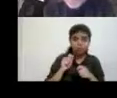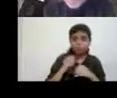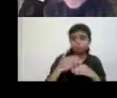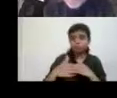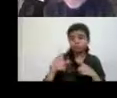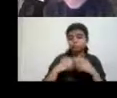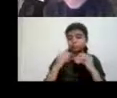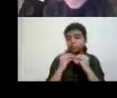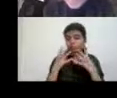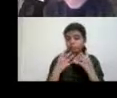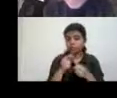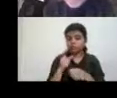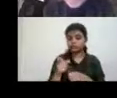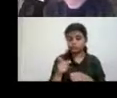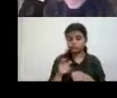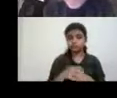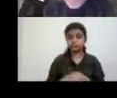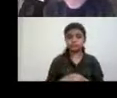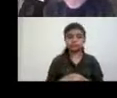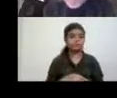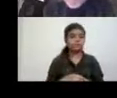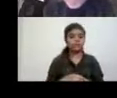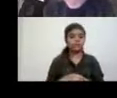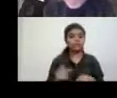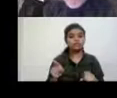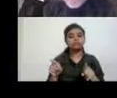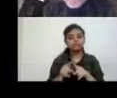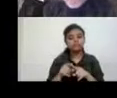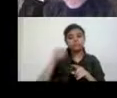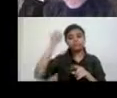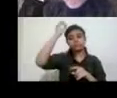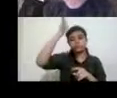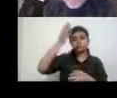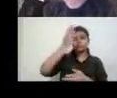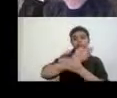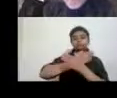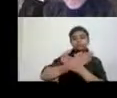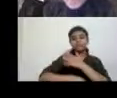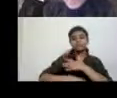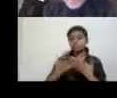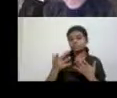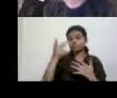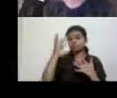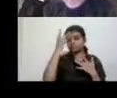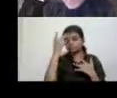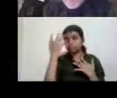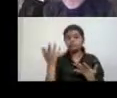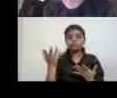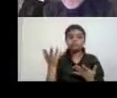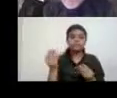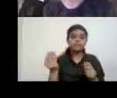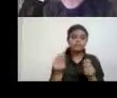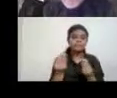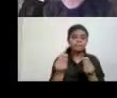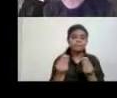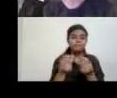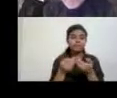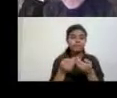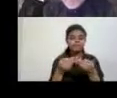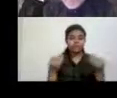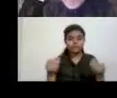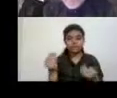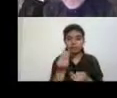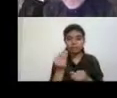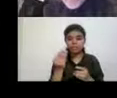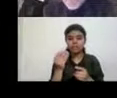and it took a while before cognitive and affective disorders, uh, came in, there was a split and there still is to some degree